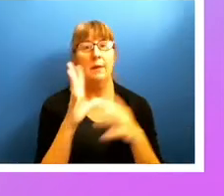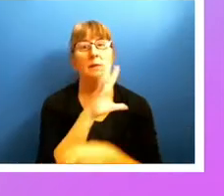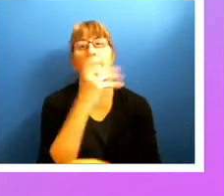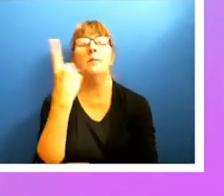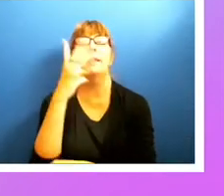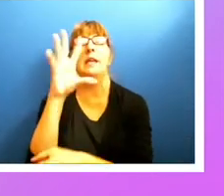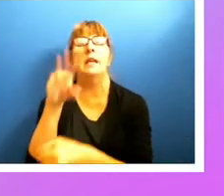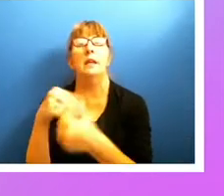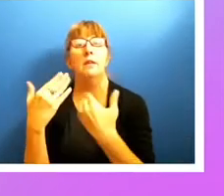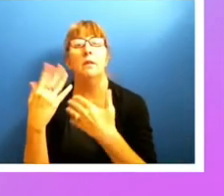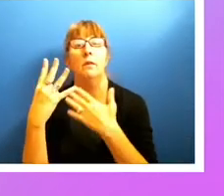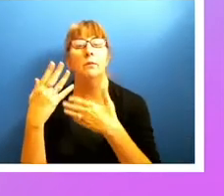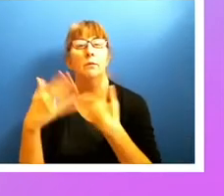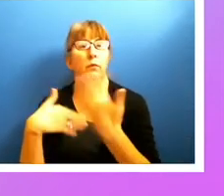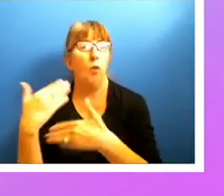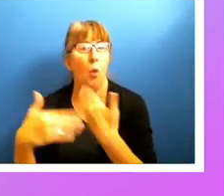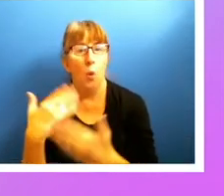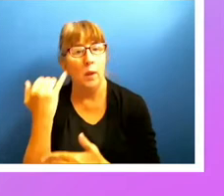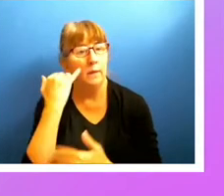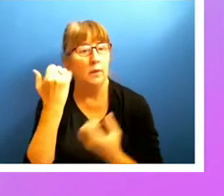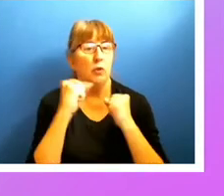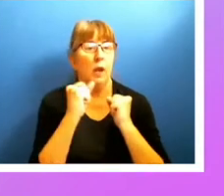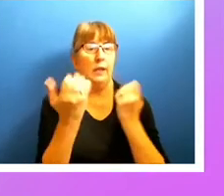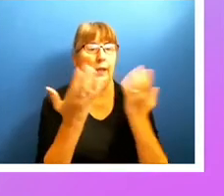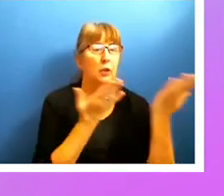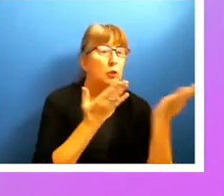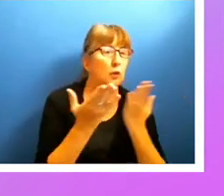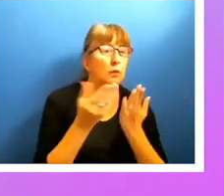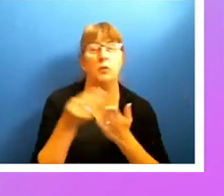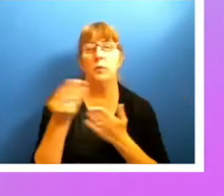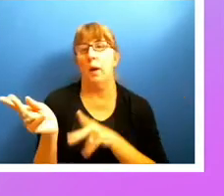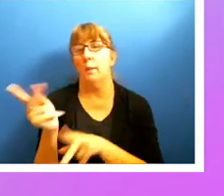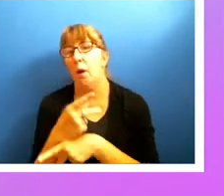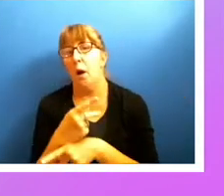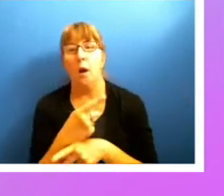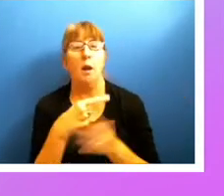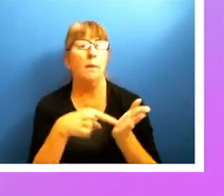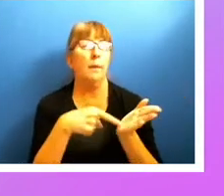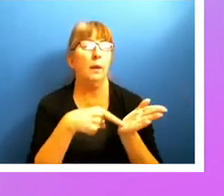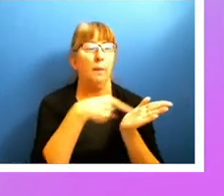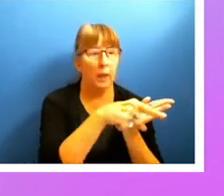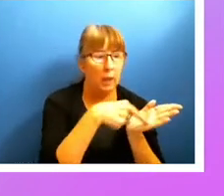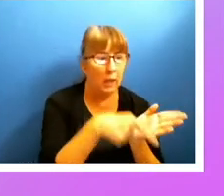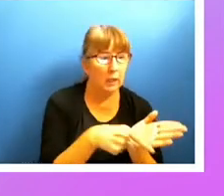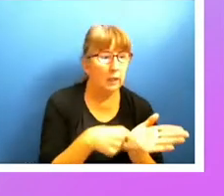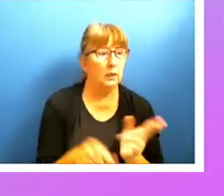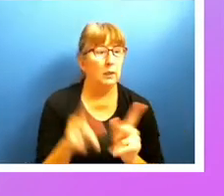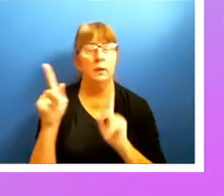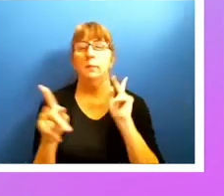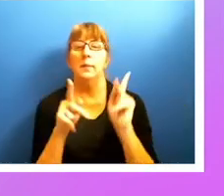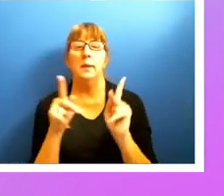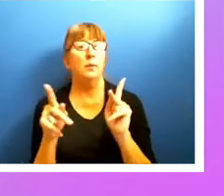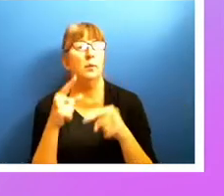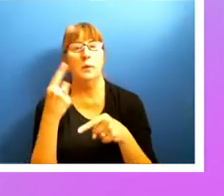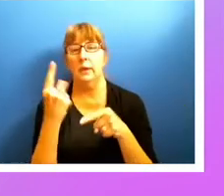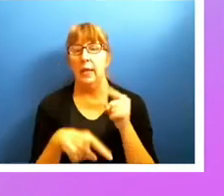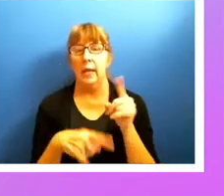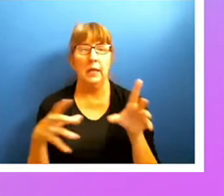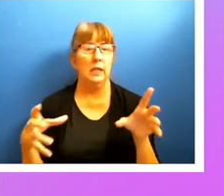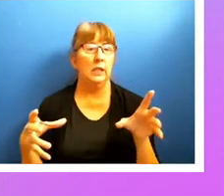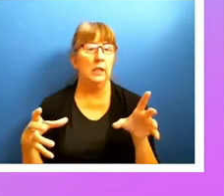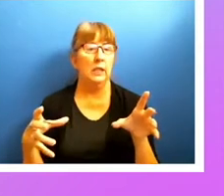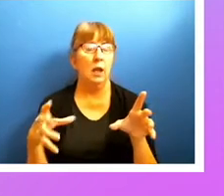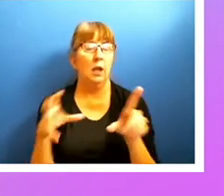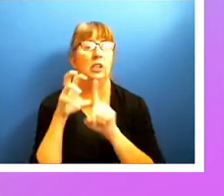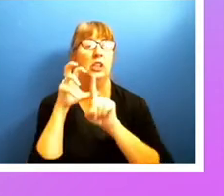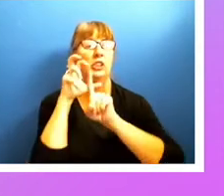whether you're trying to get a service or buy a product or pay a bill, that's keeping people from achieving the intent of the